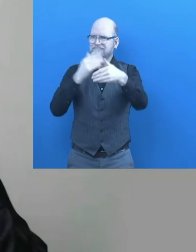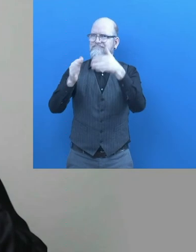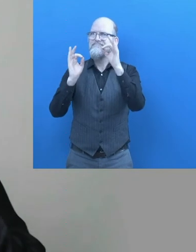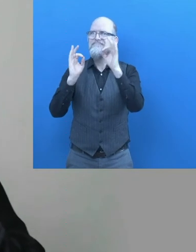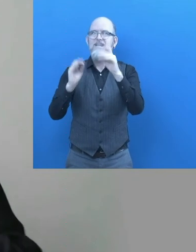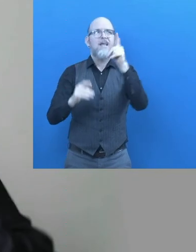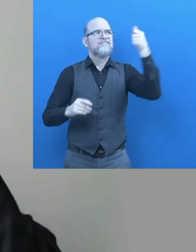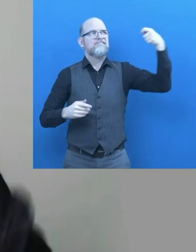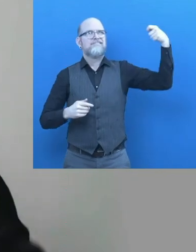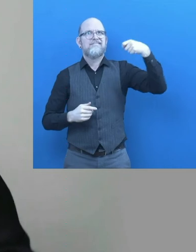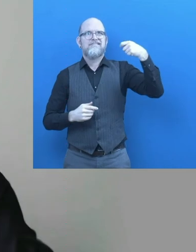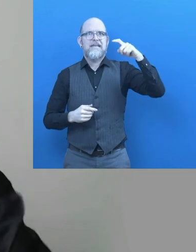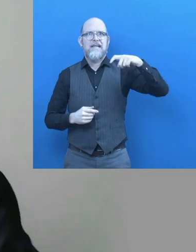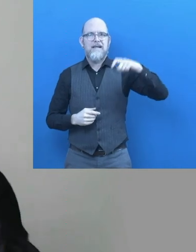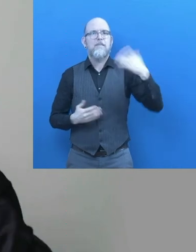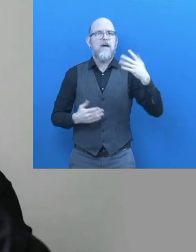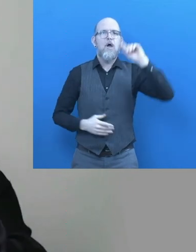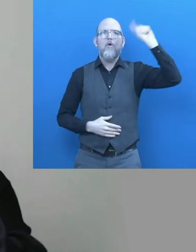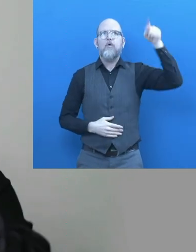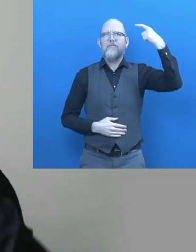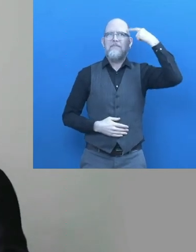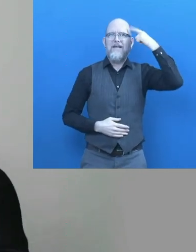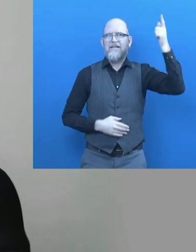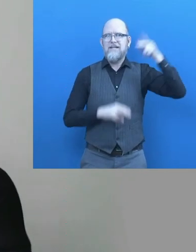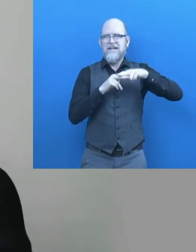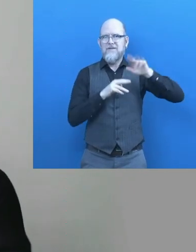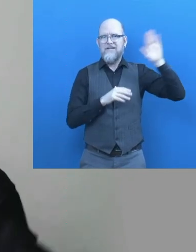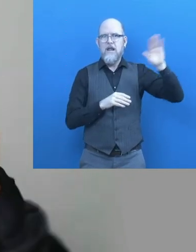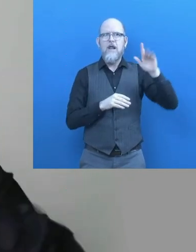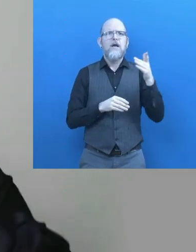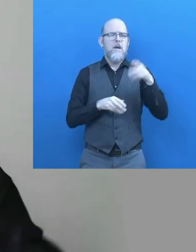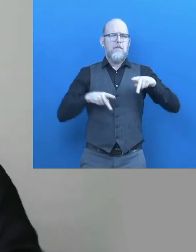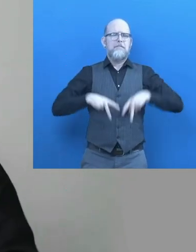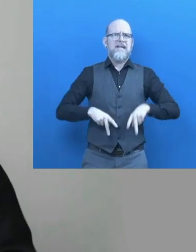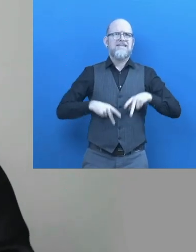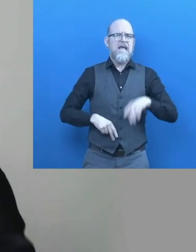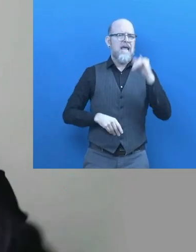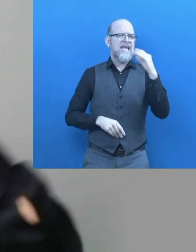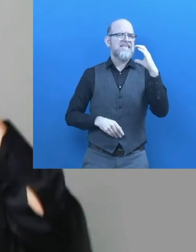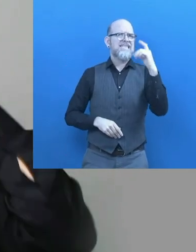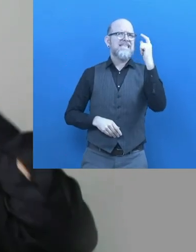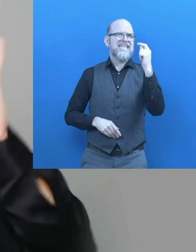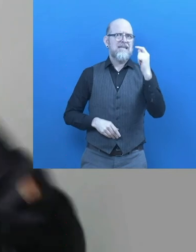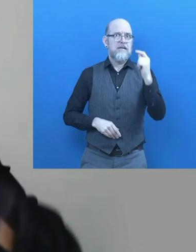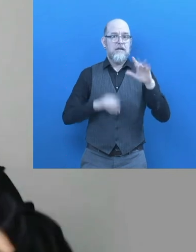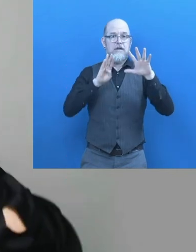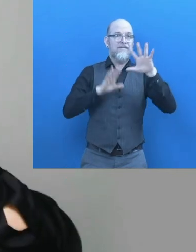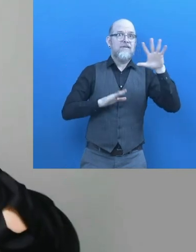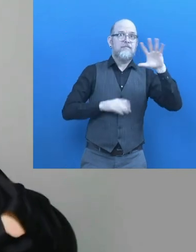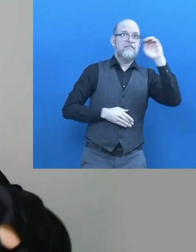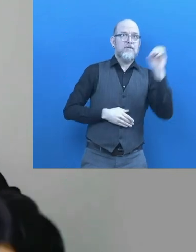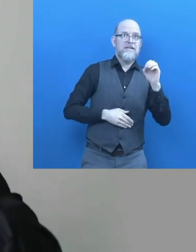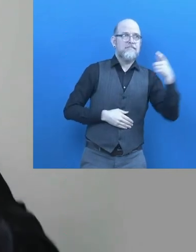Centro de Ralevo is a social impact project that requires permanent funding from the national